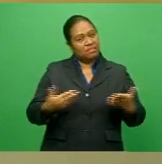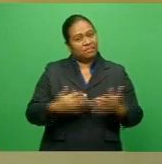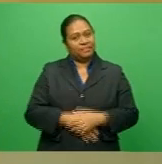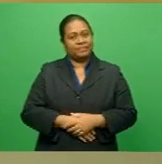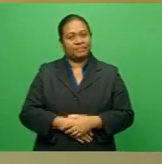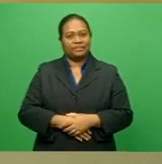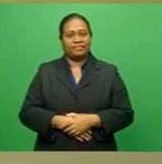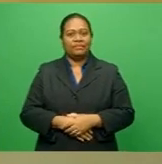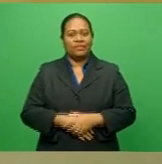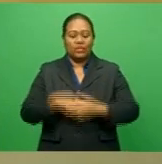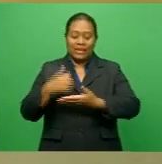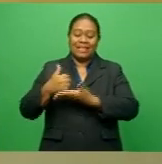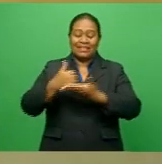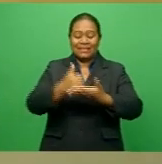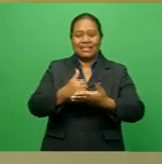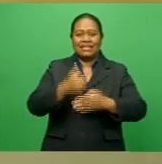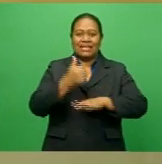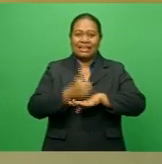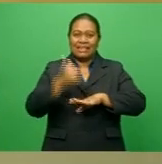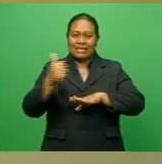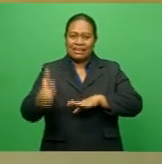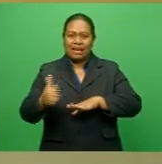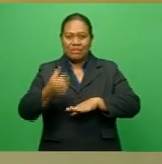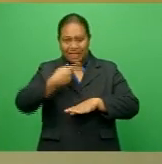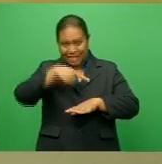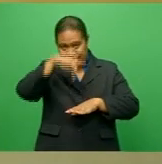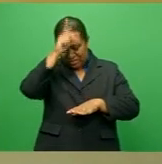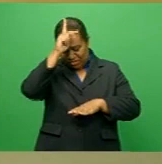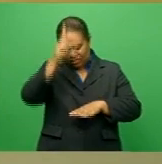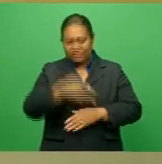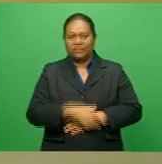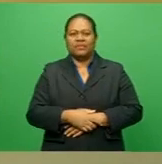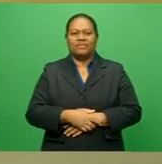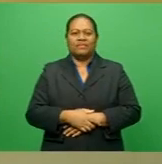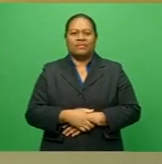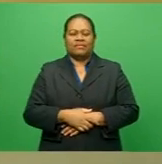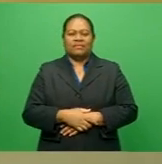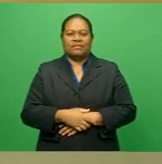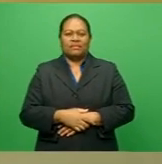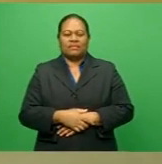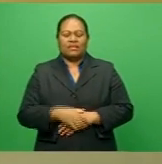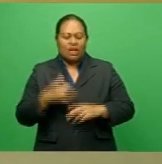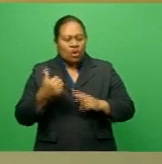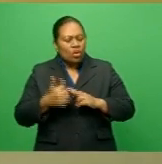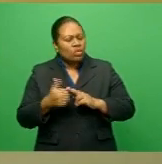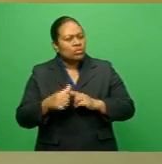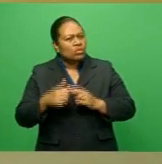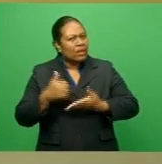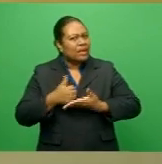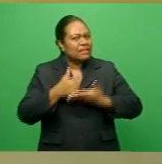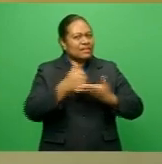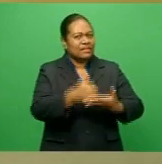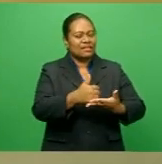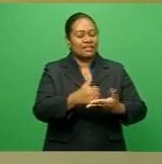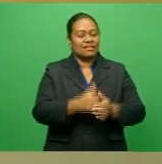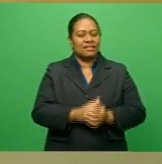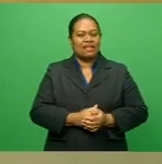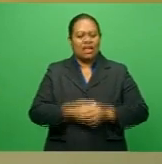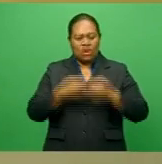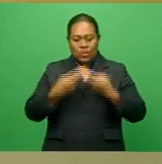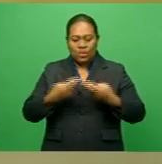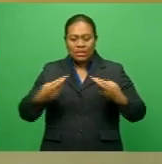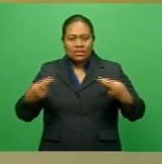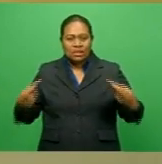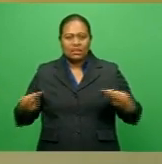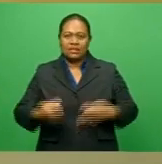assisted the government on Cantabu and we have assisted in particular our resource owners